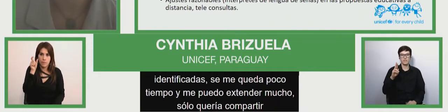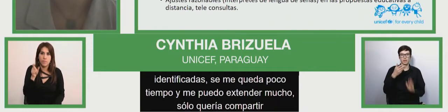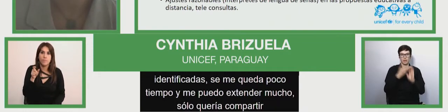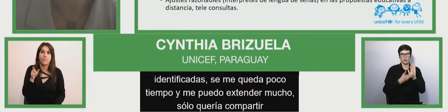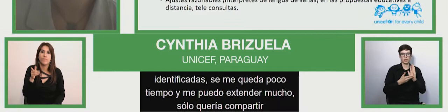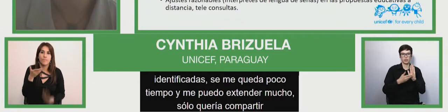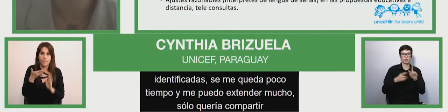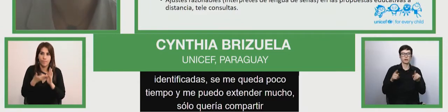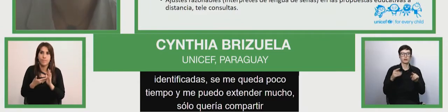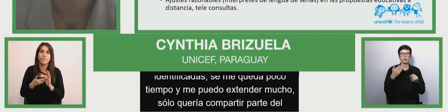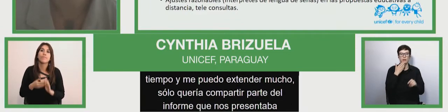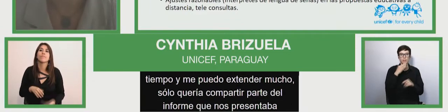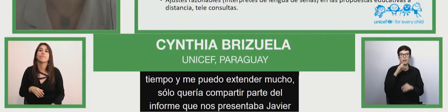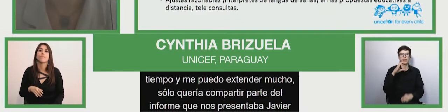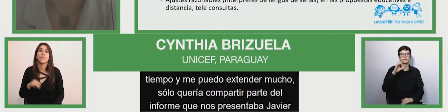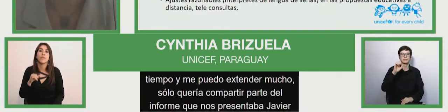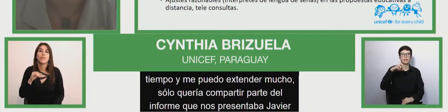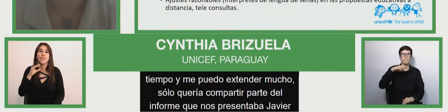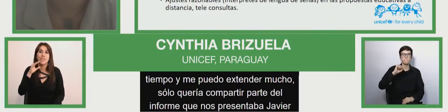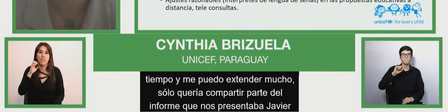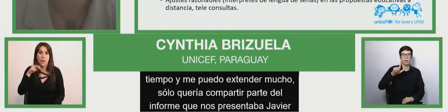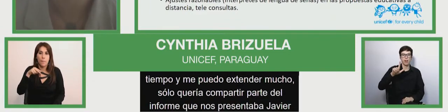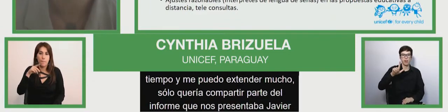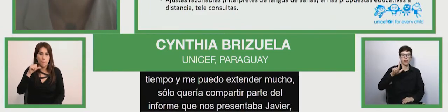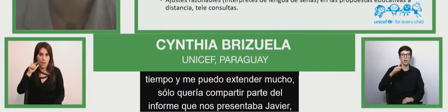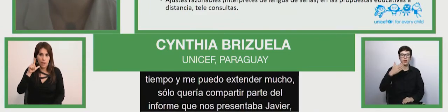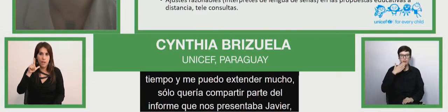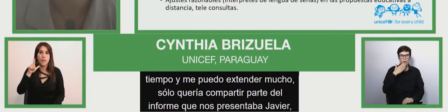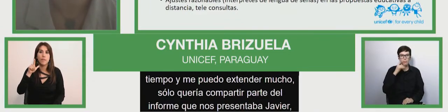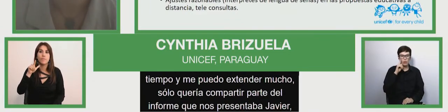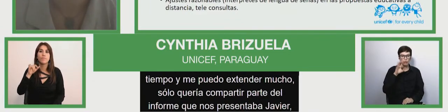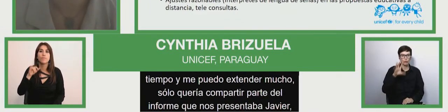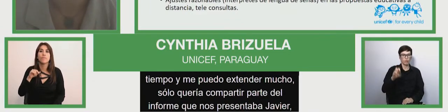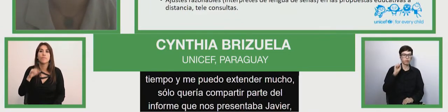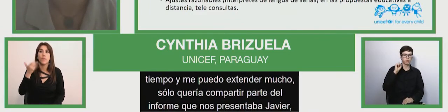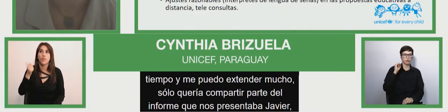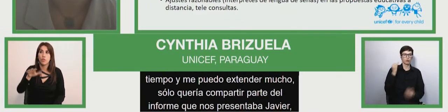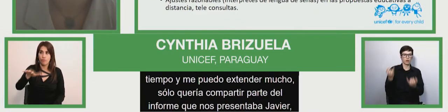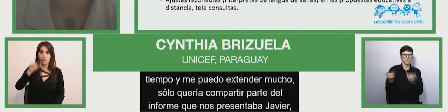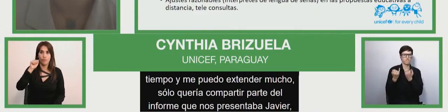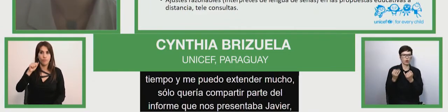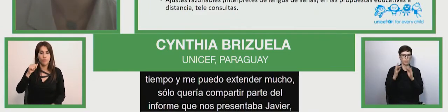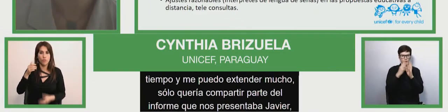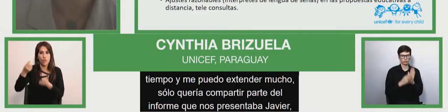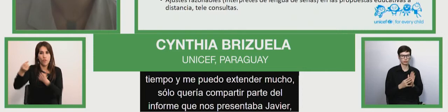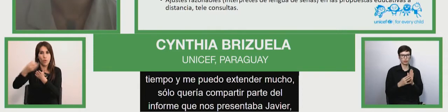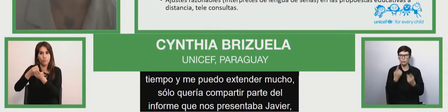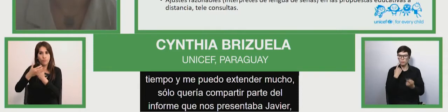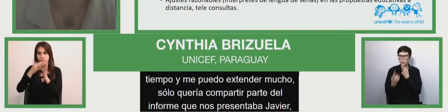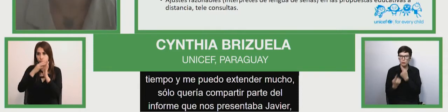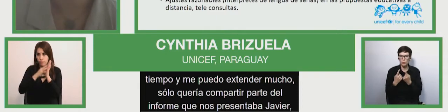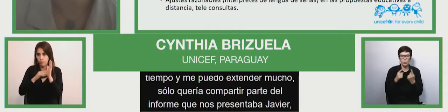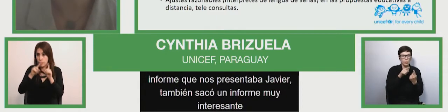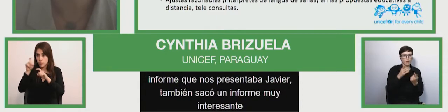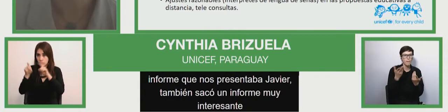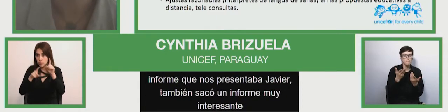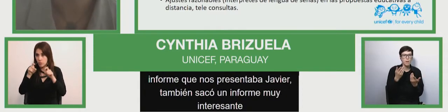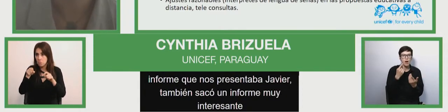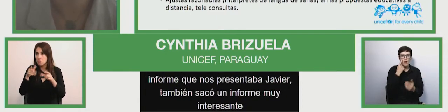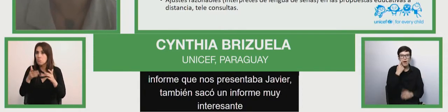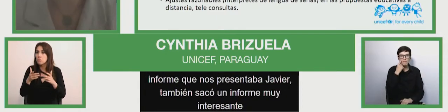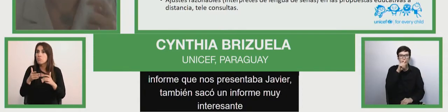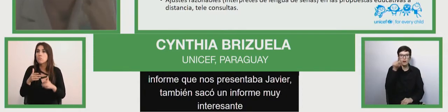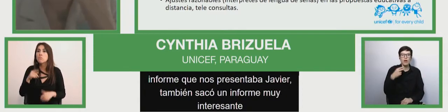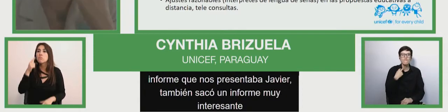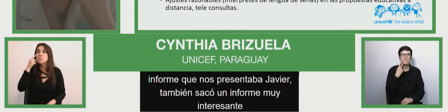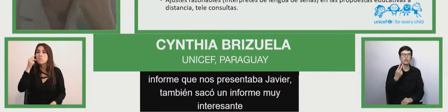also published a very interesting report where they have made a survey in order to listen to